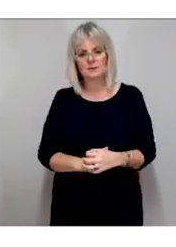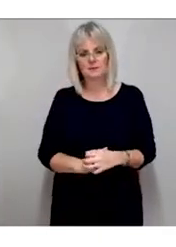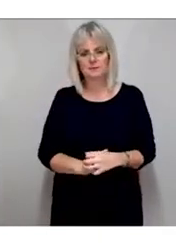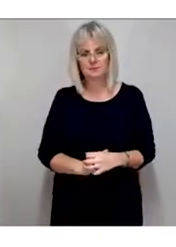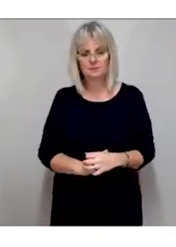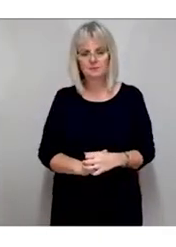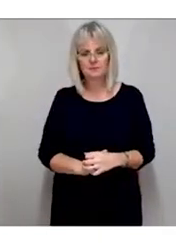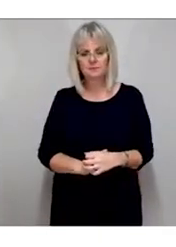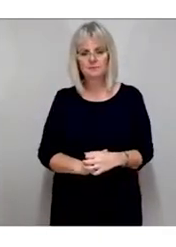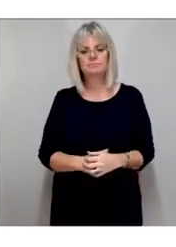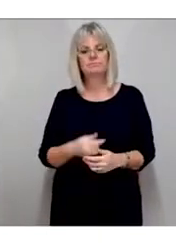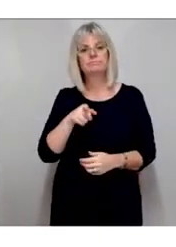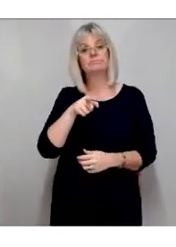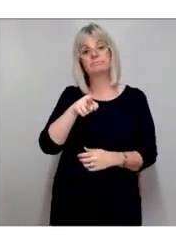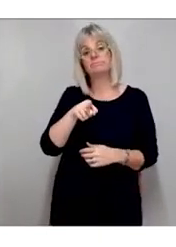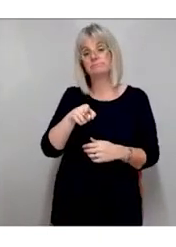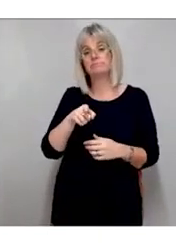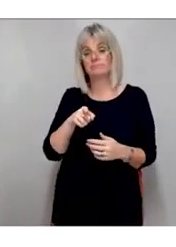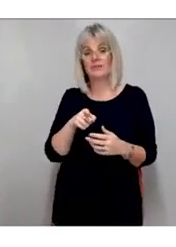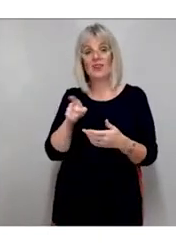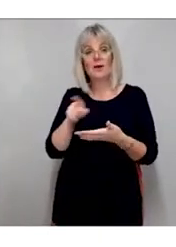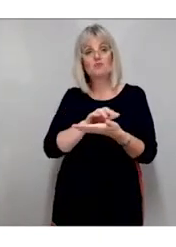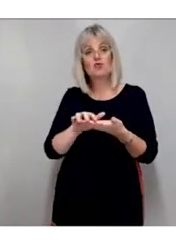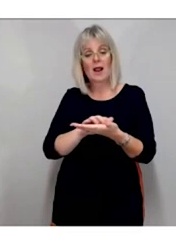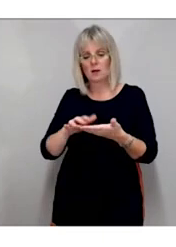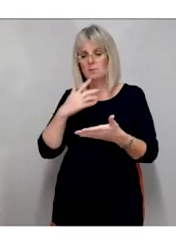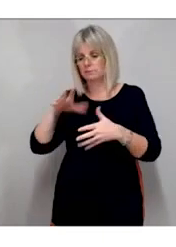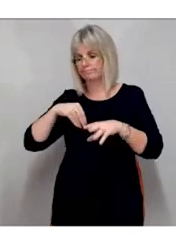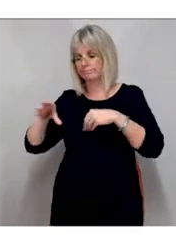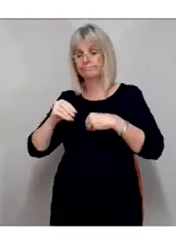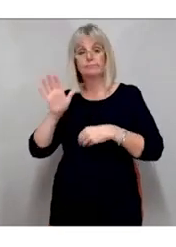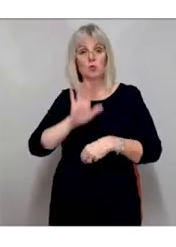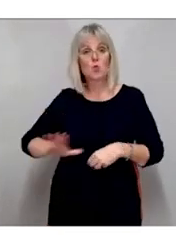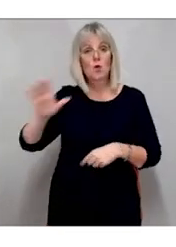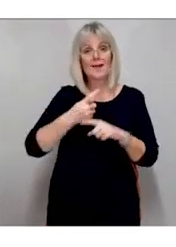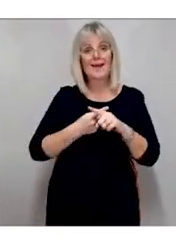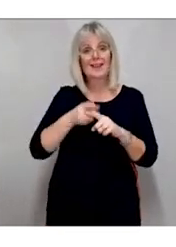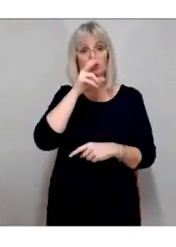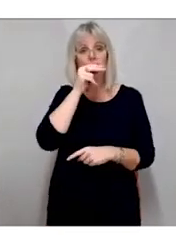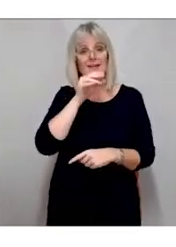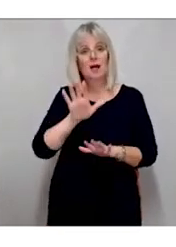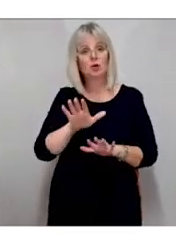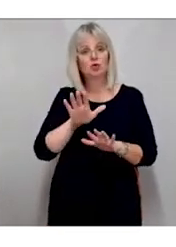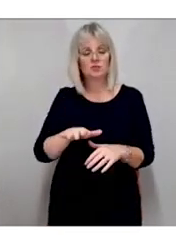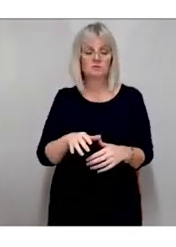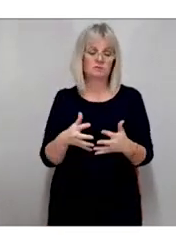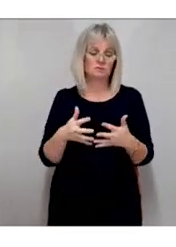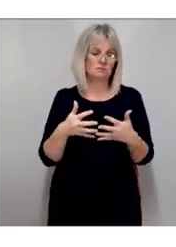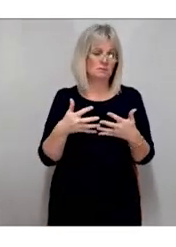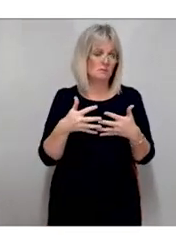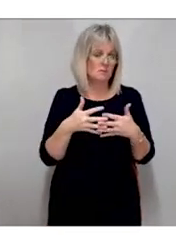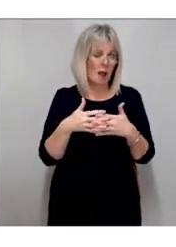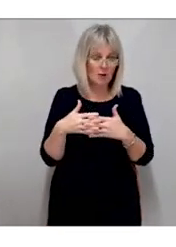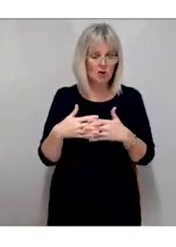all the major English-speaking countries, including the UK, USA, Australia, Canada, New Zealand, Nigeria, and South